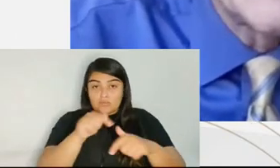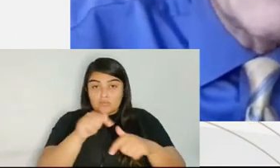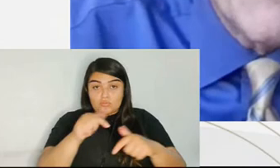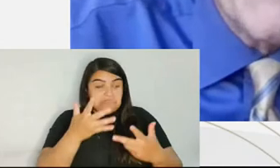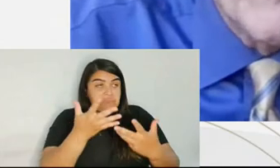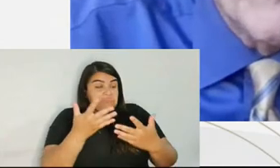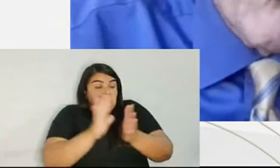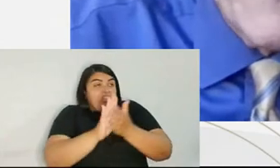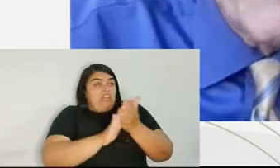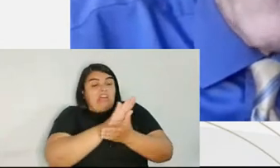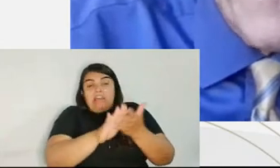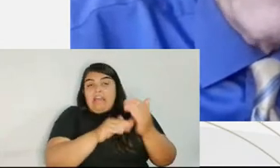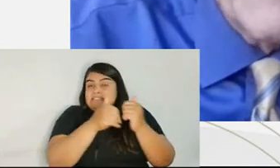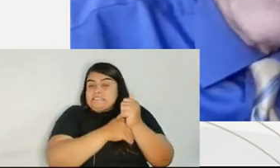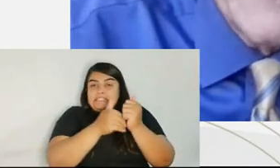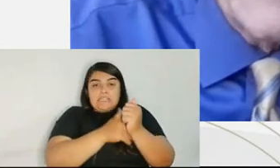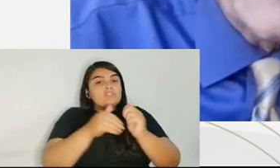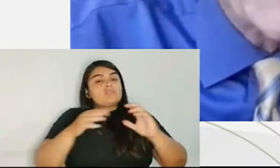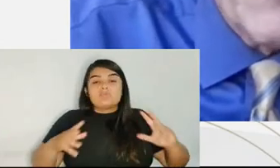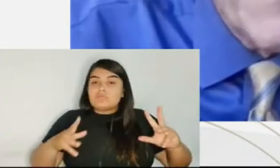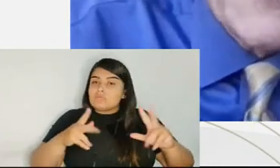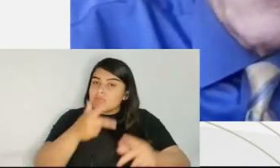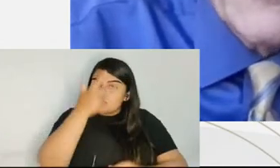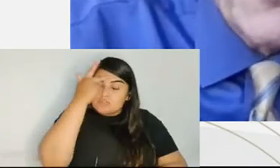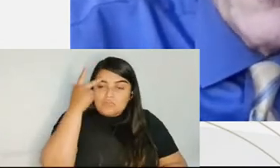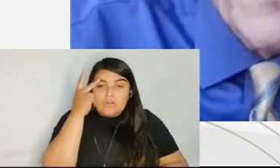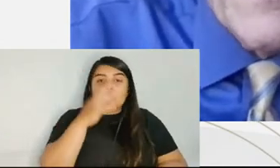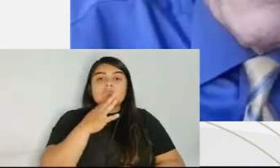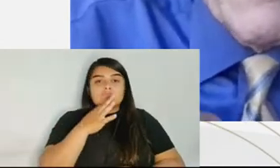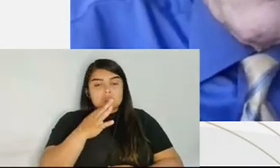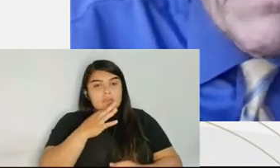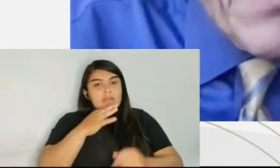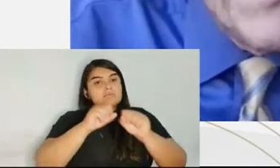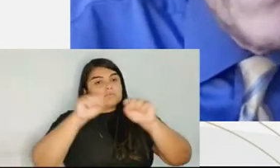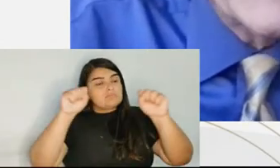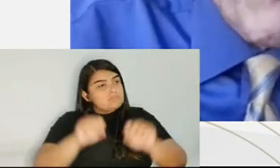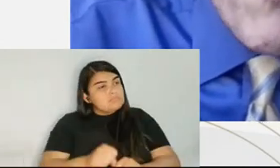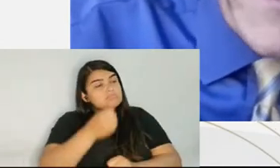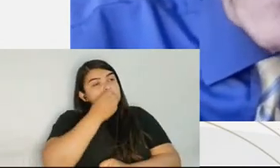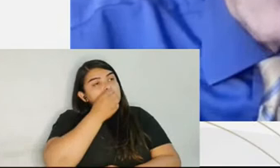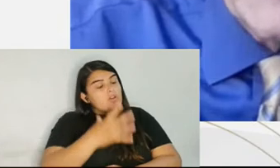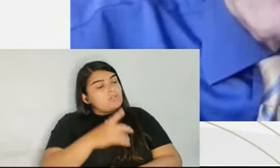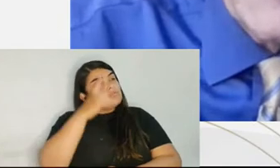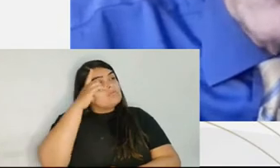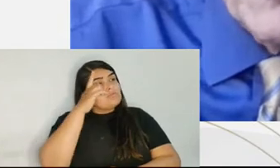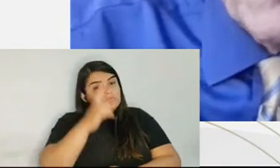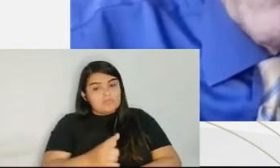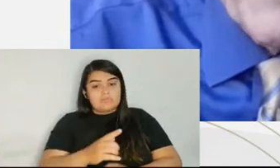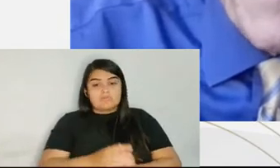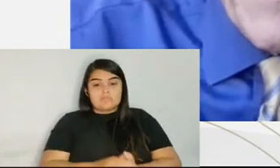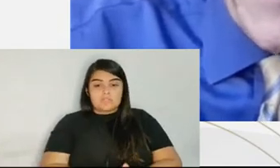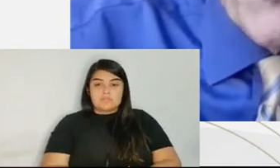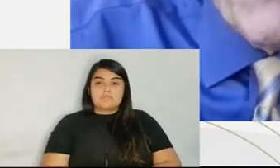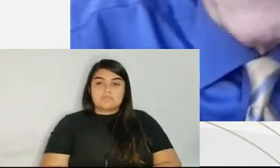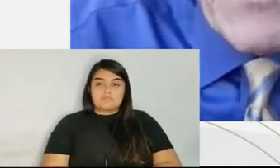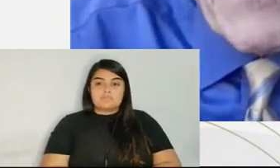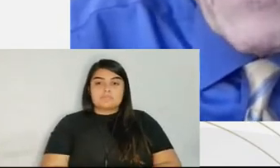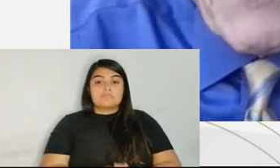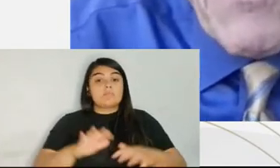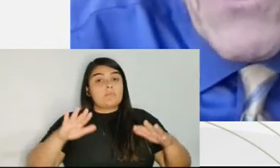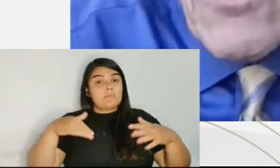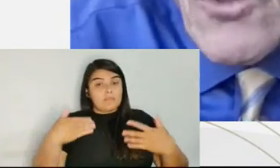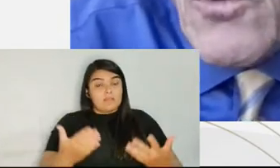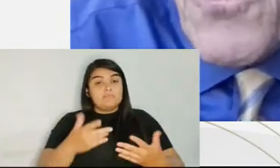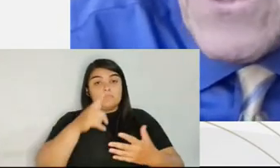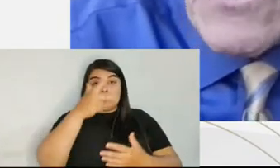it does seem like a good way of handling the cases. And so the legislature let this practice continue. And note that